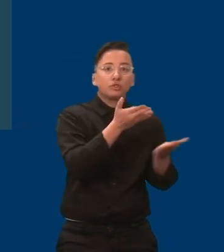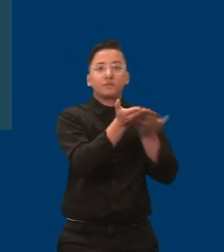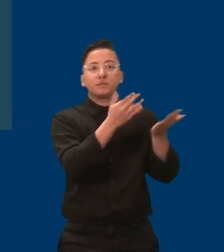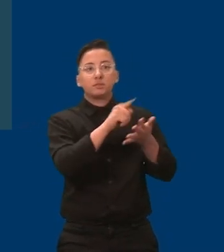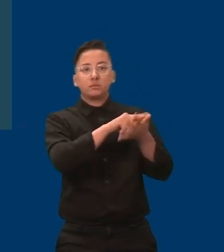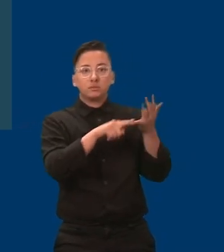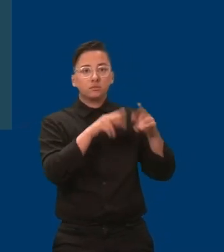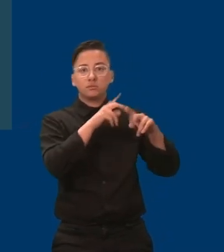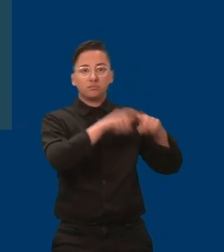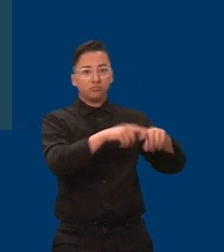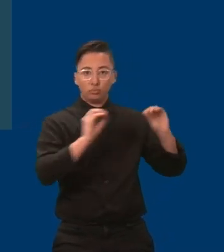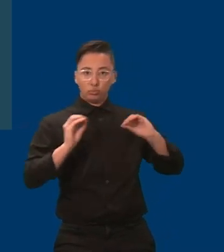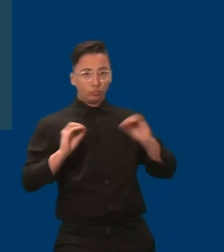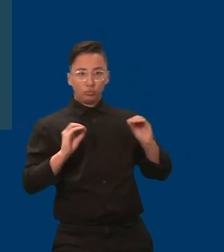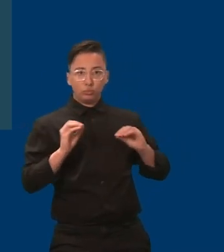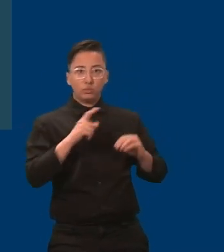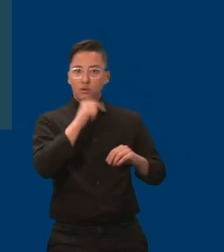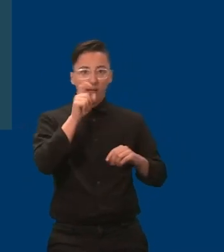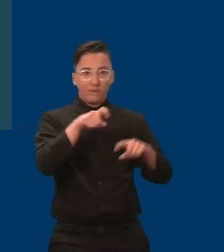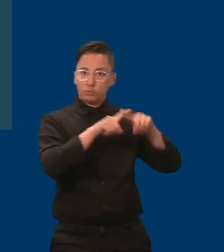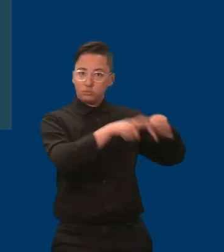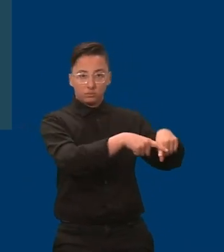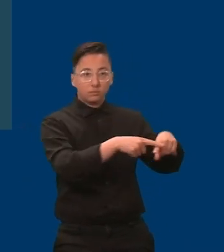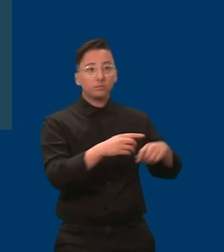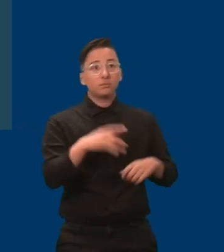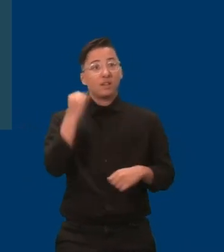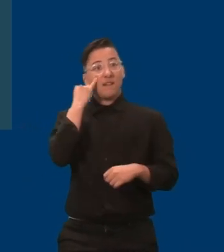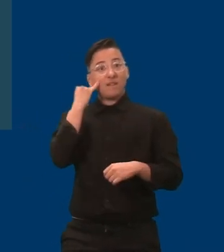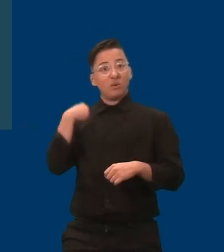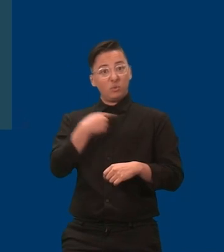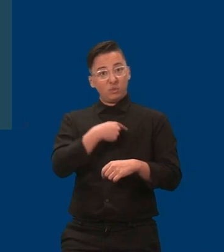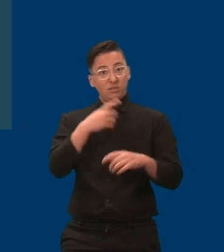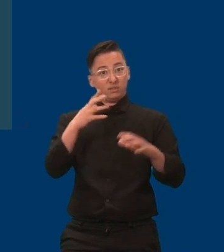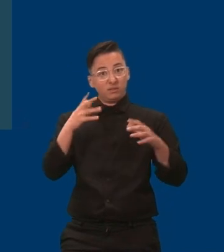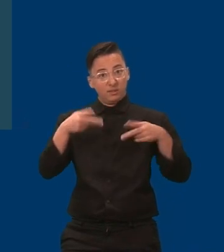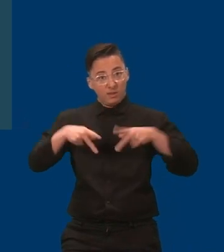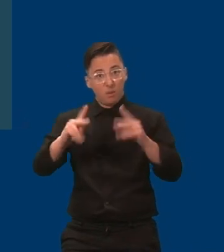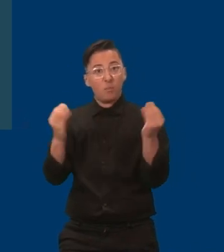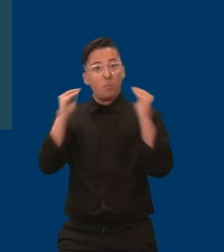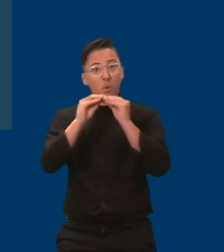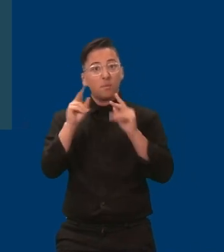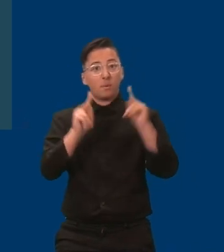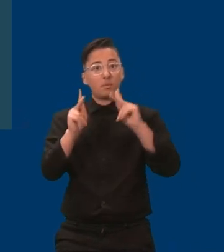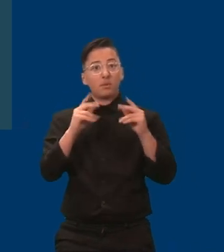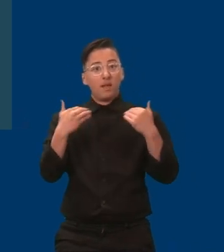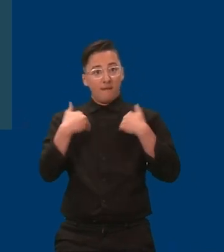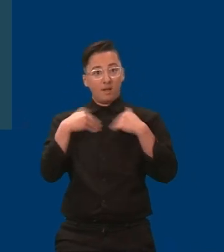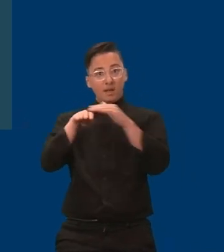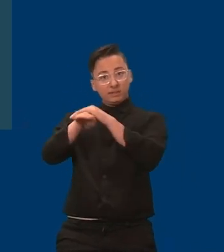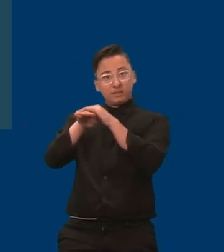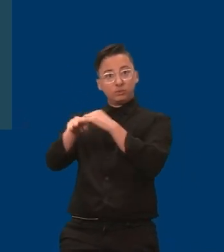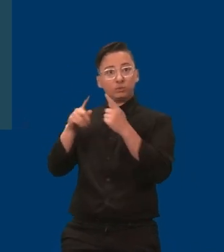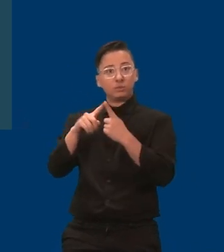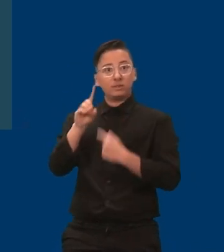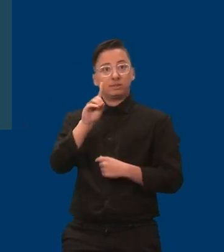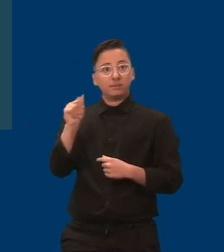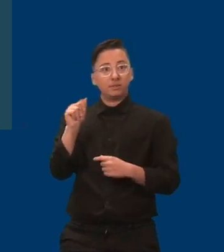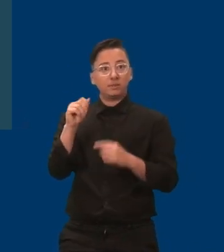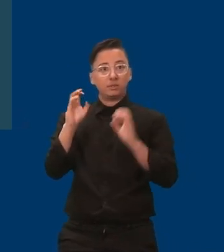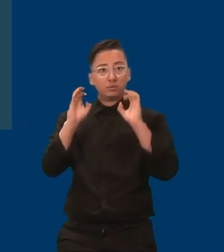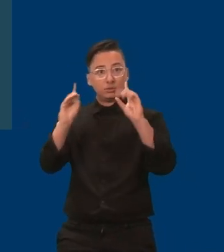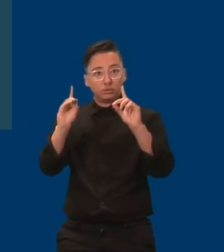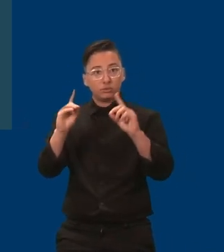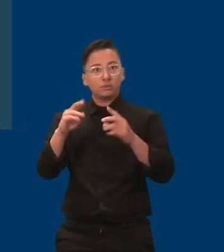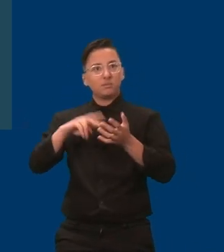Widening the pathway to post-secondary education will ensure Minnesotans with intellectual disabilities have the opportunity to